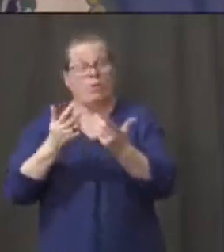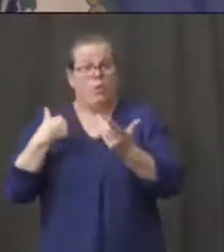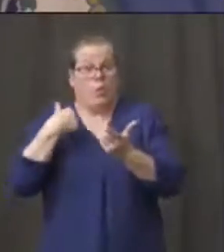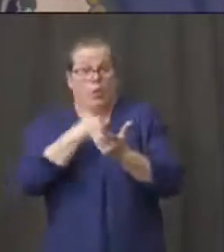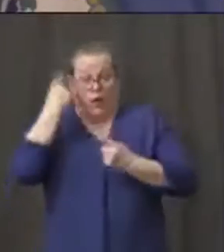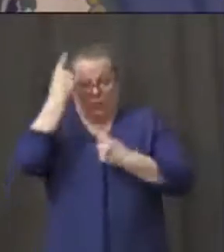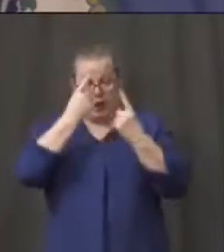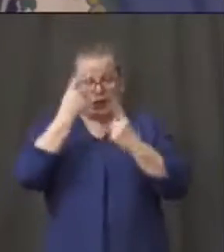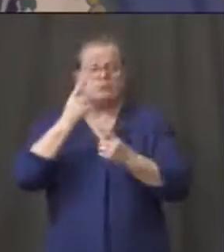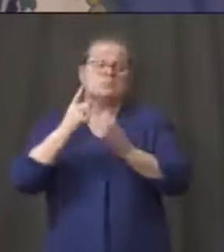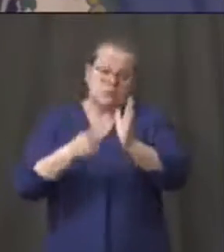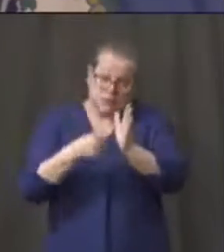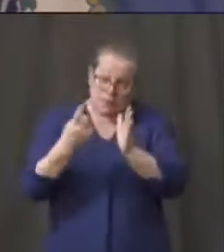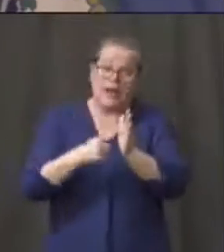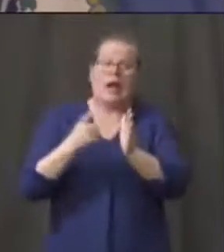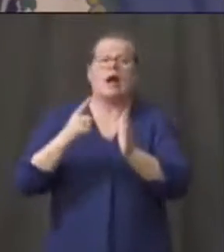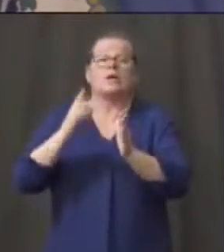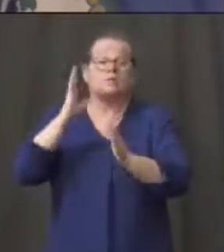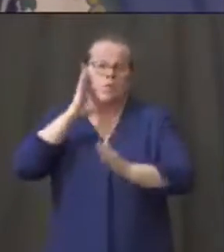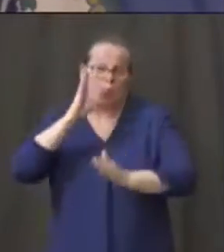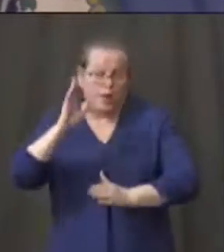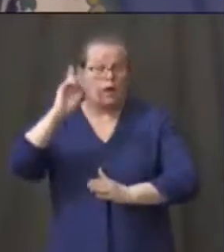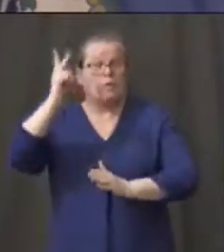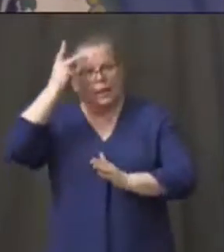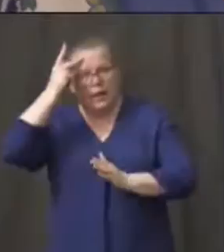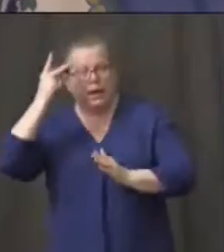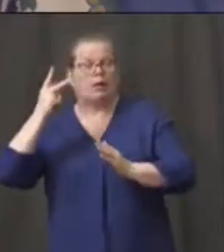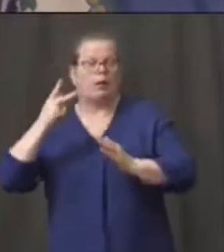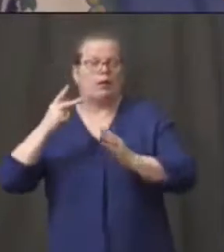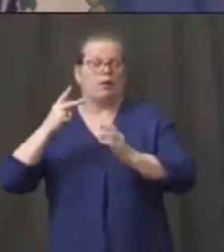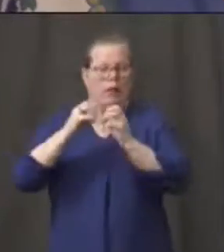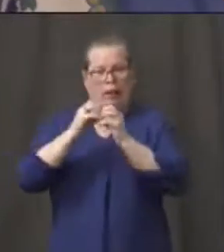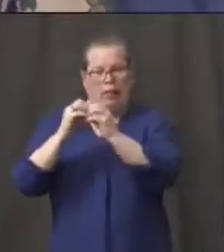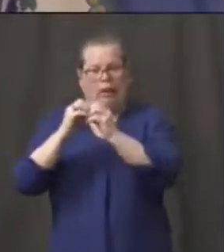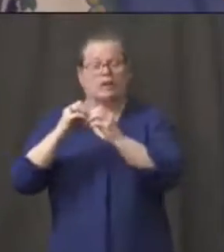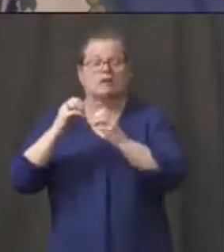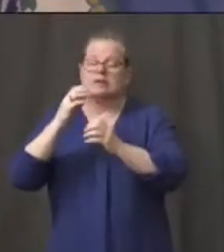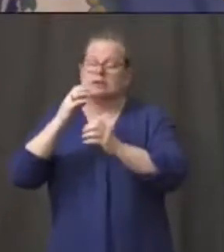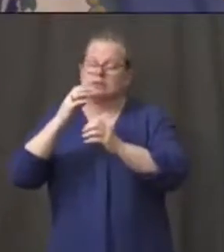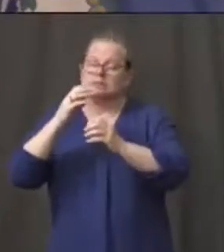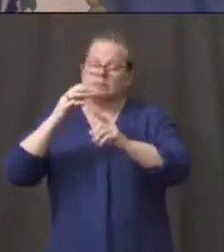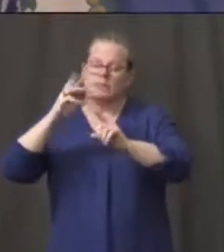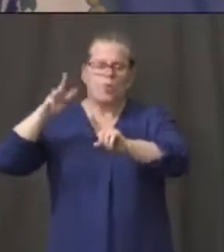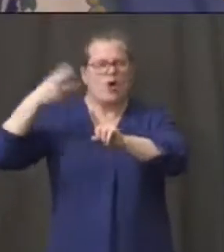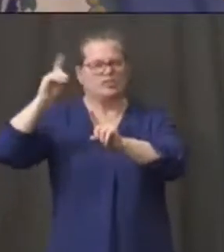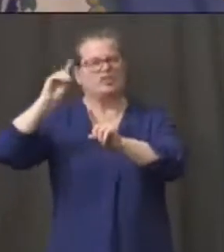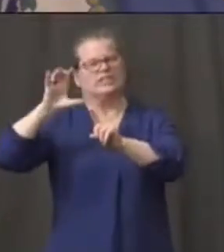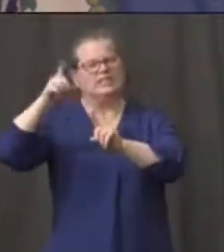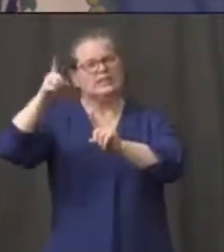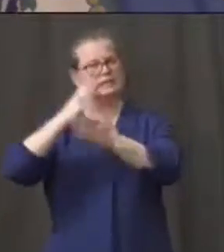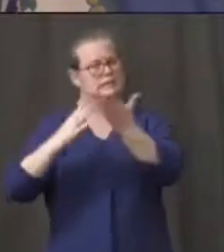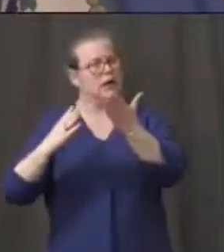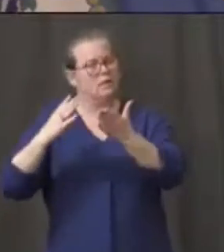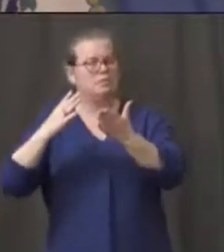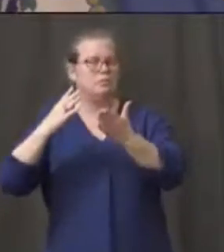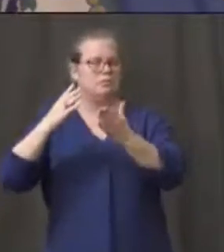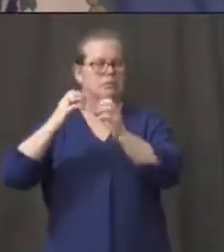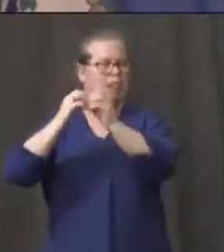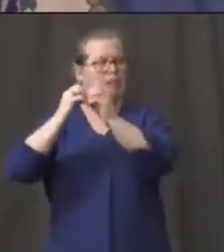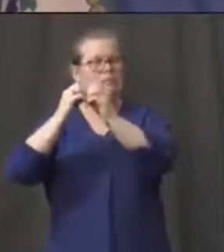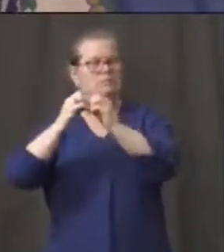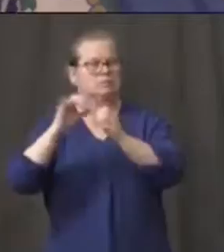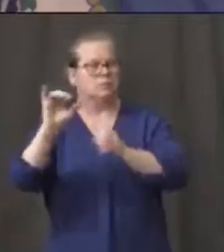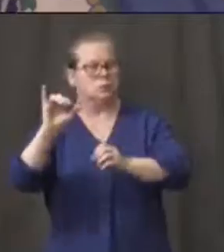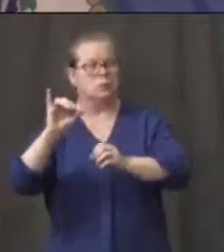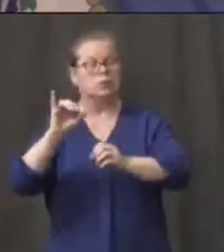more political. There's some noise coming out of Washington as well. But I think the governors are pretty united in terms of how we thoughtfully get our